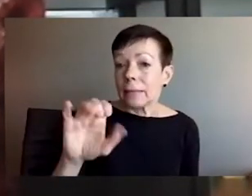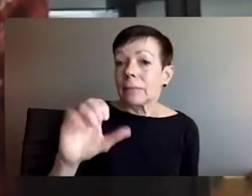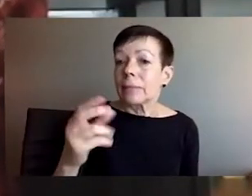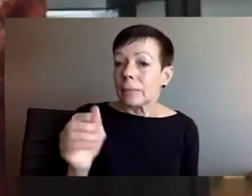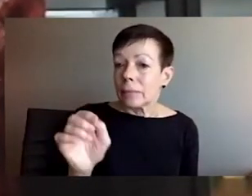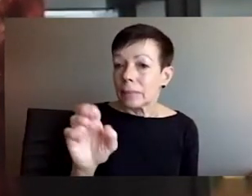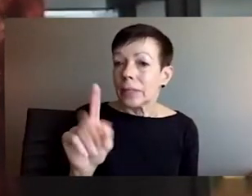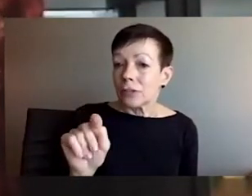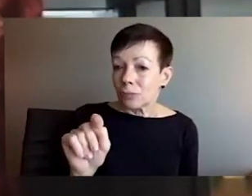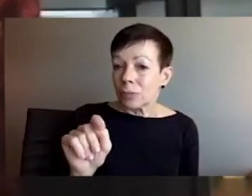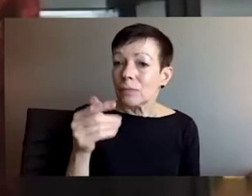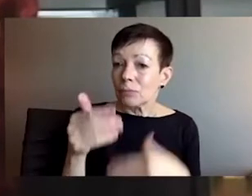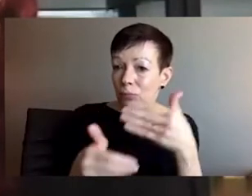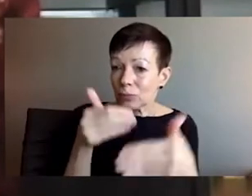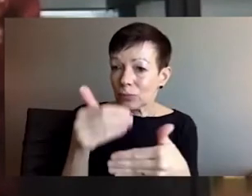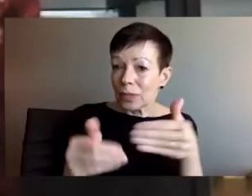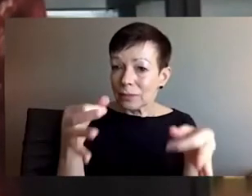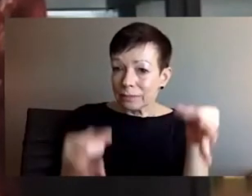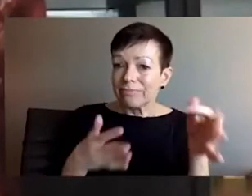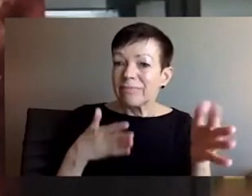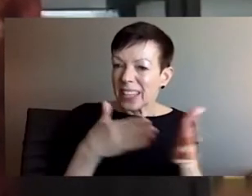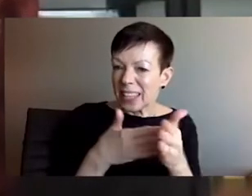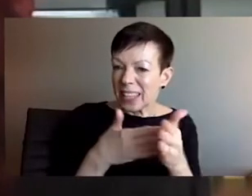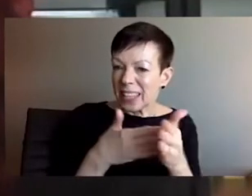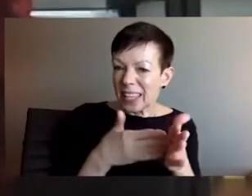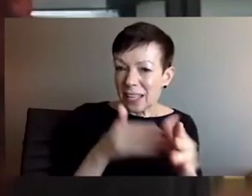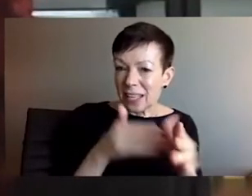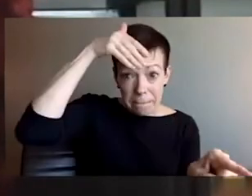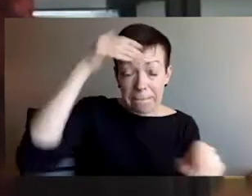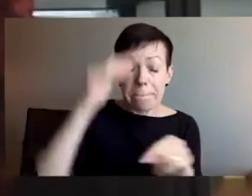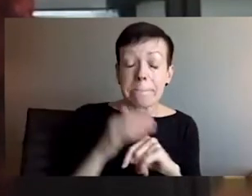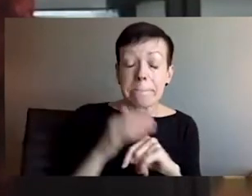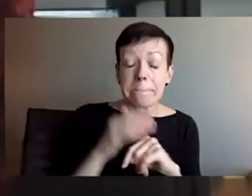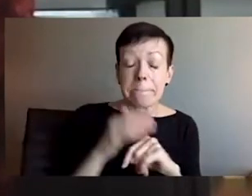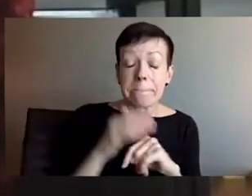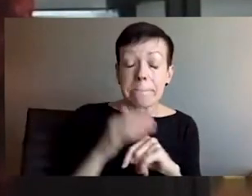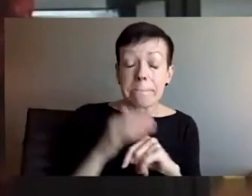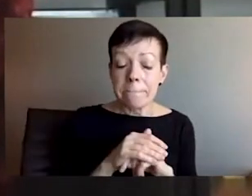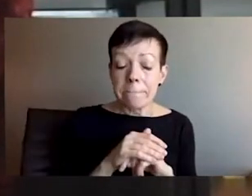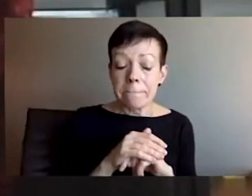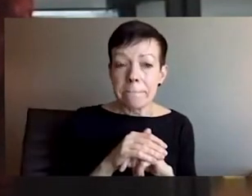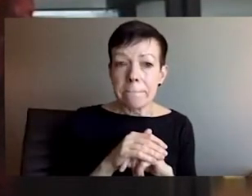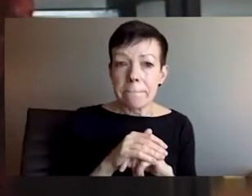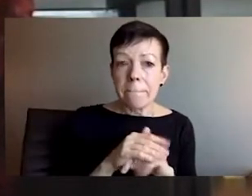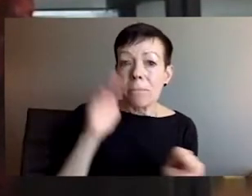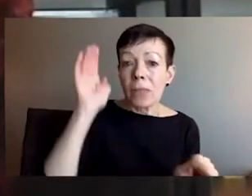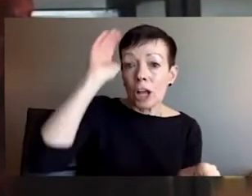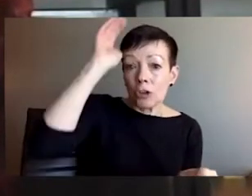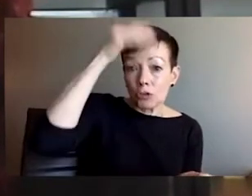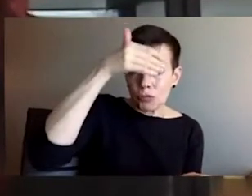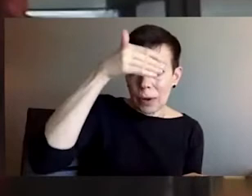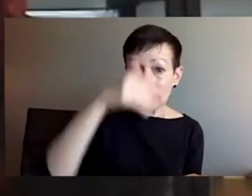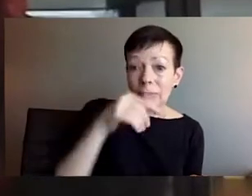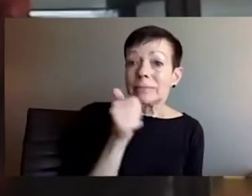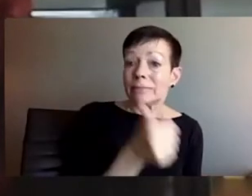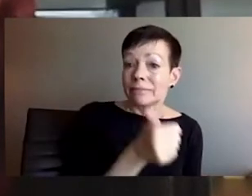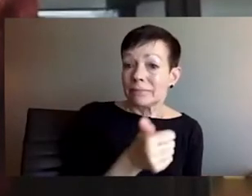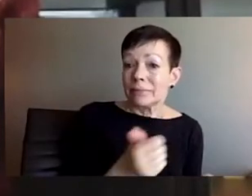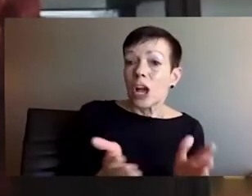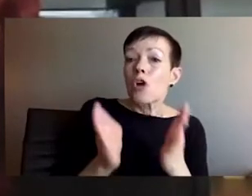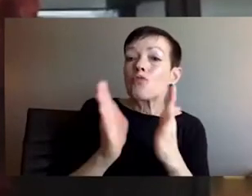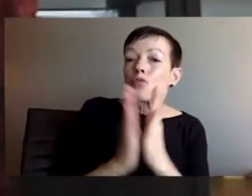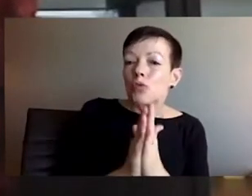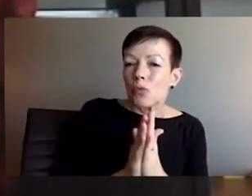media at the moment by American politicians, um, is the fact that, uh, if you recall the first impeachment